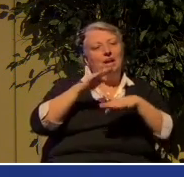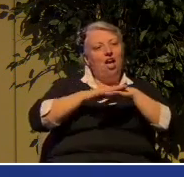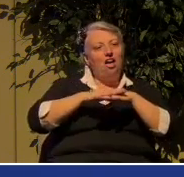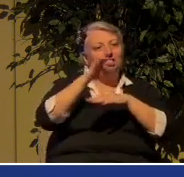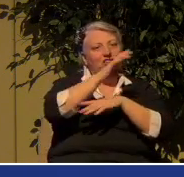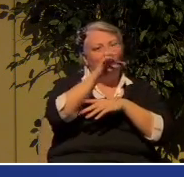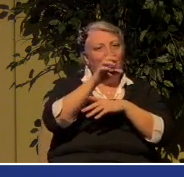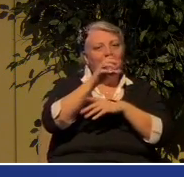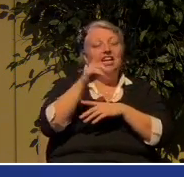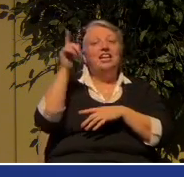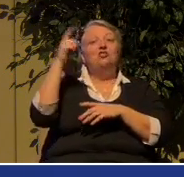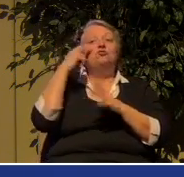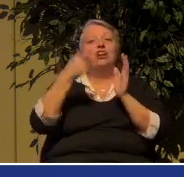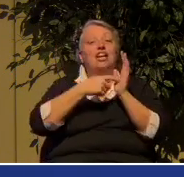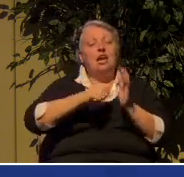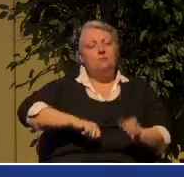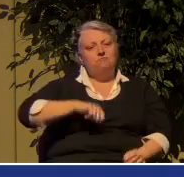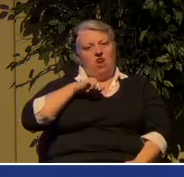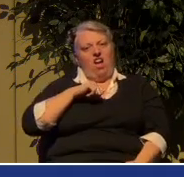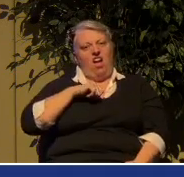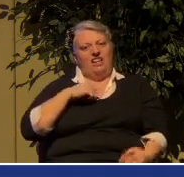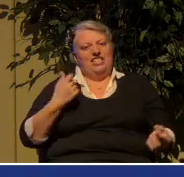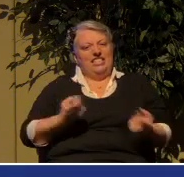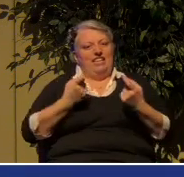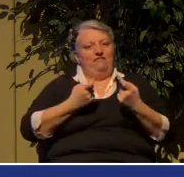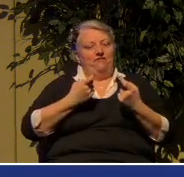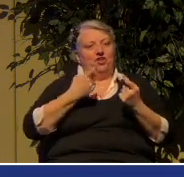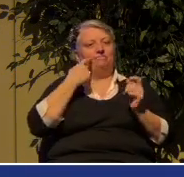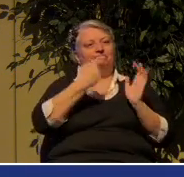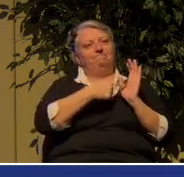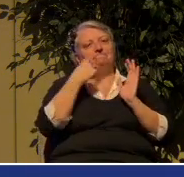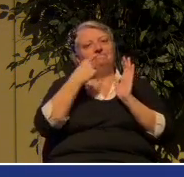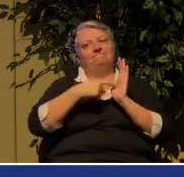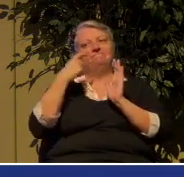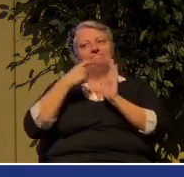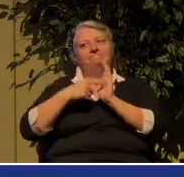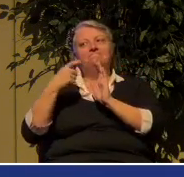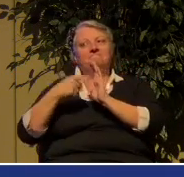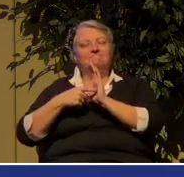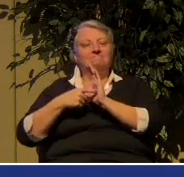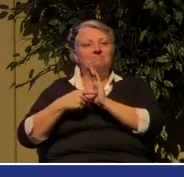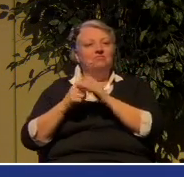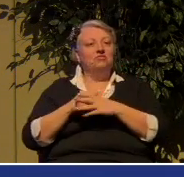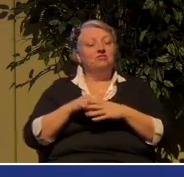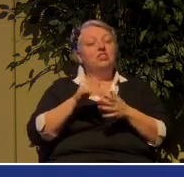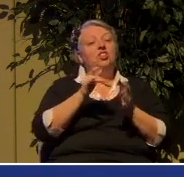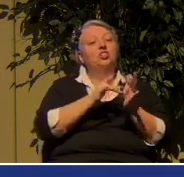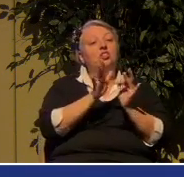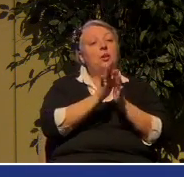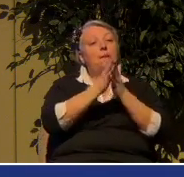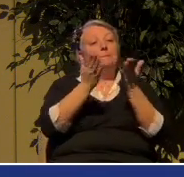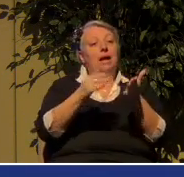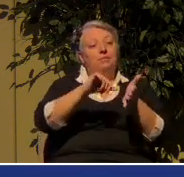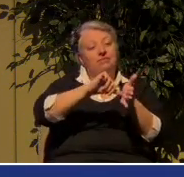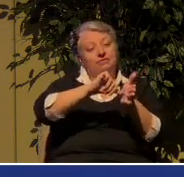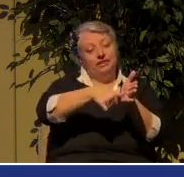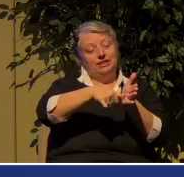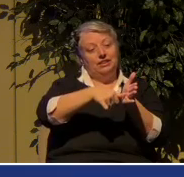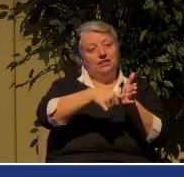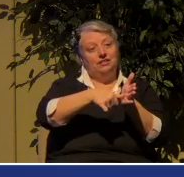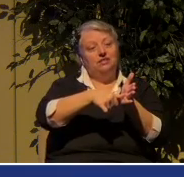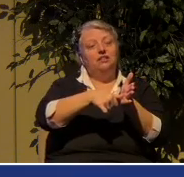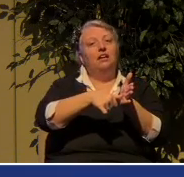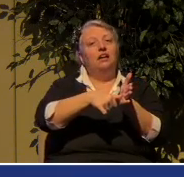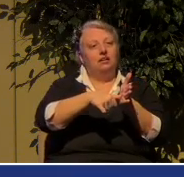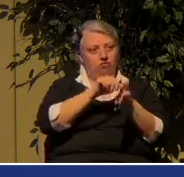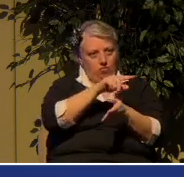wherever it occurs. And the emphasis of scripture is that yes, you can come to Jesus as you are,